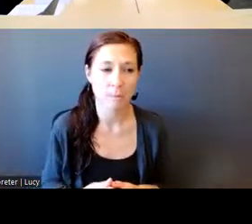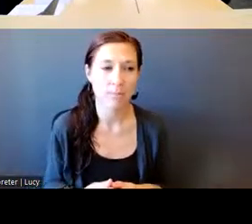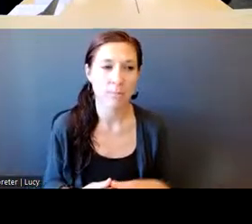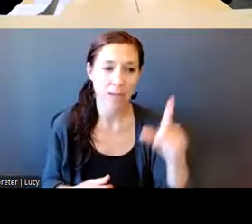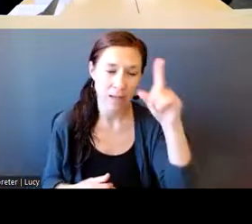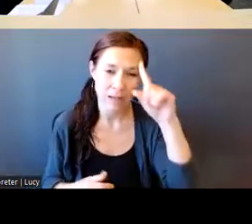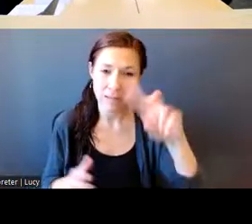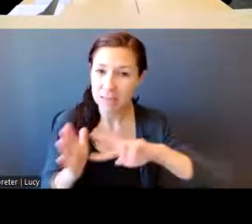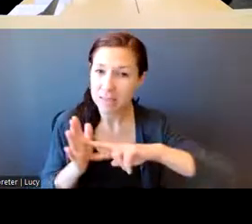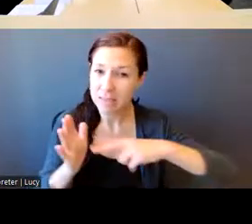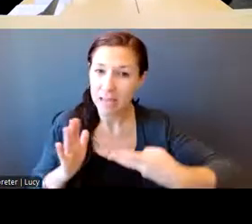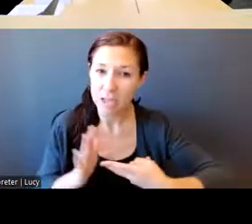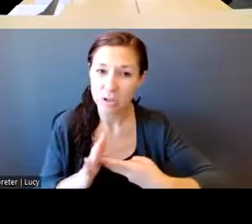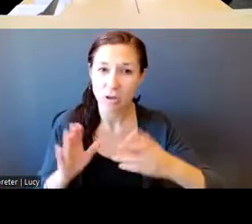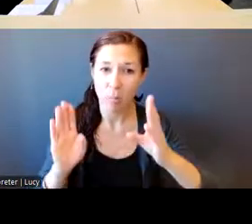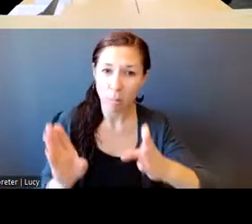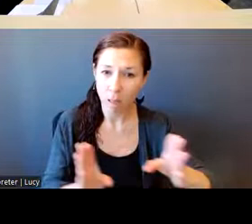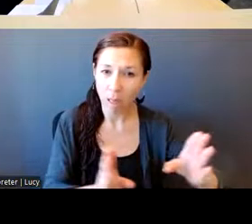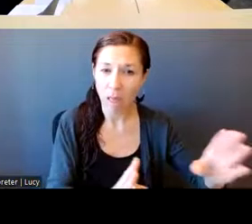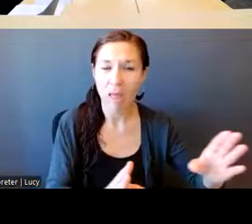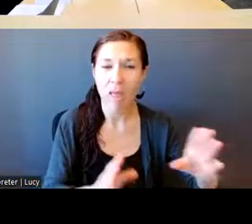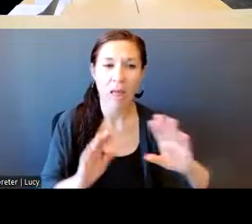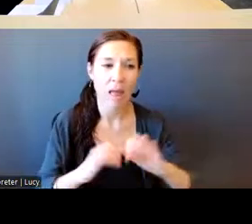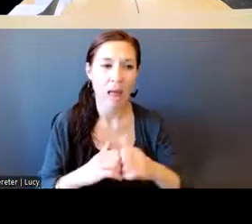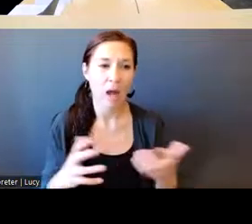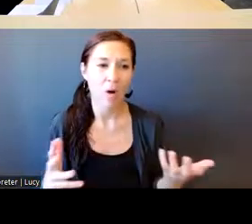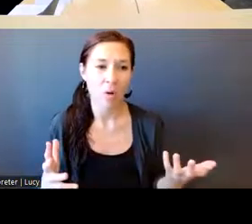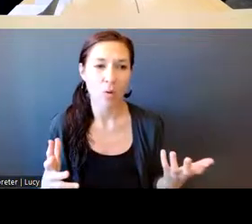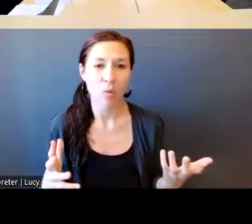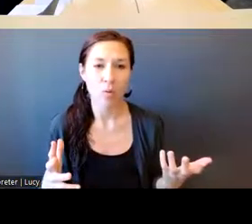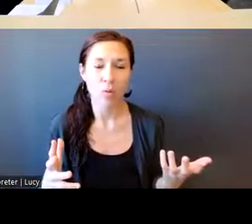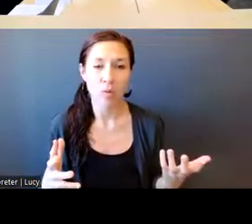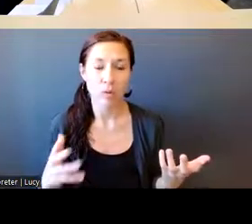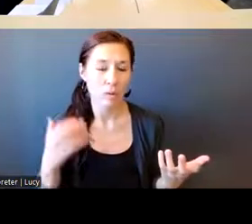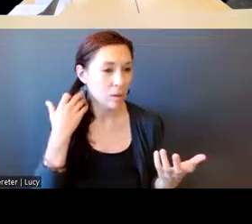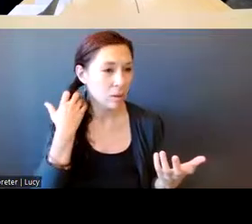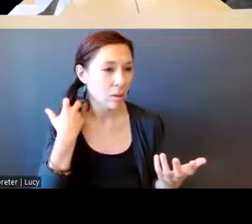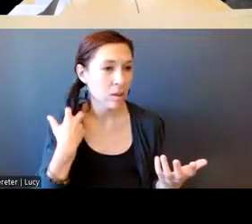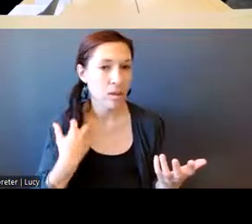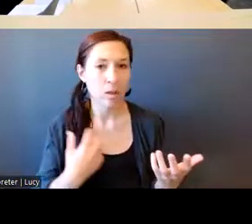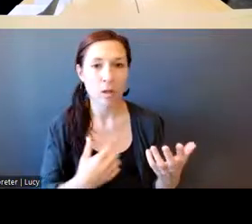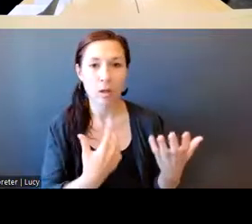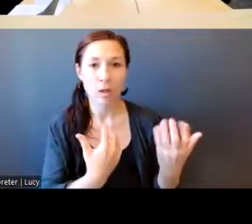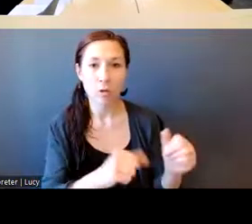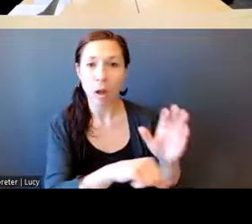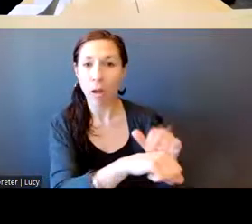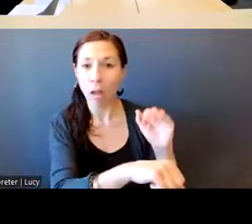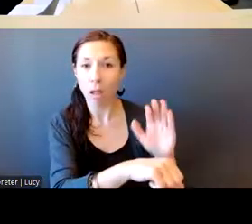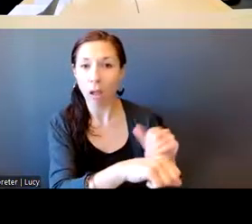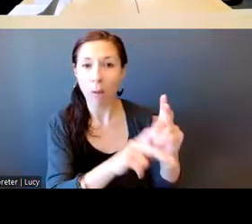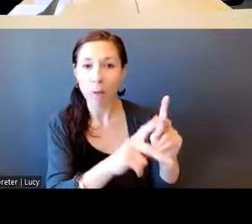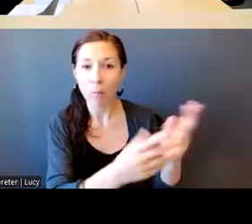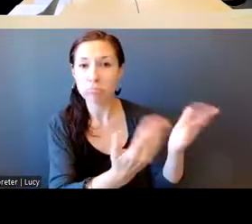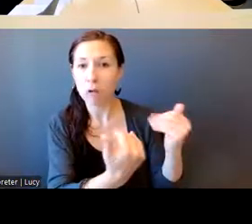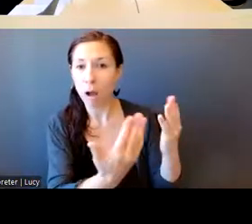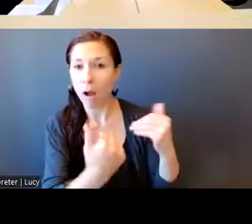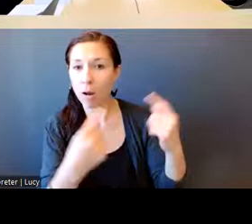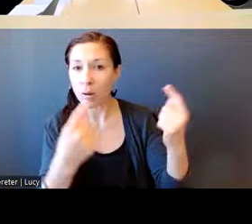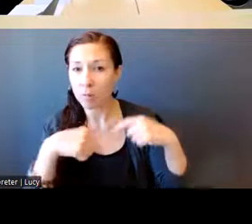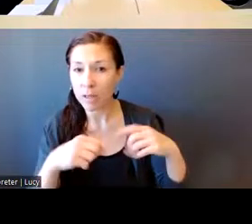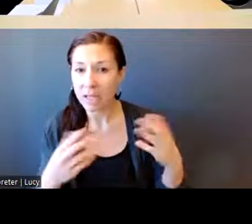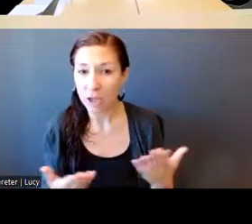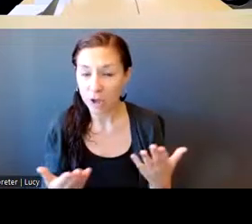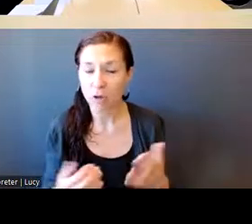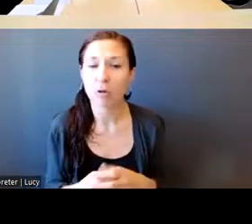about getting people here so that you know what we do. Um, and we're